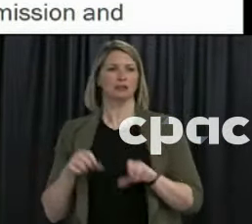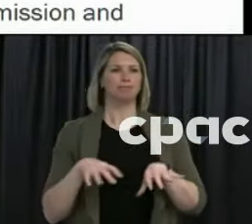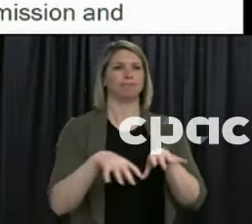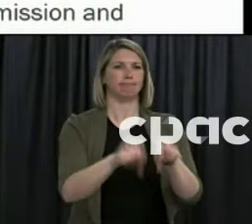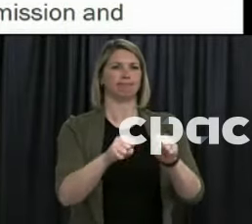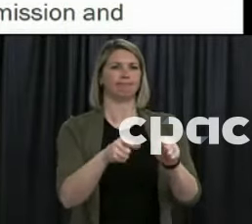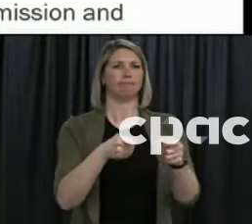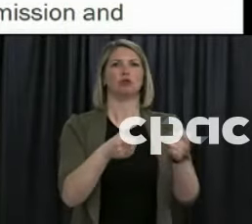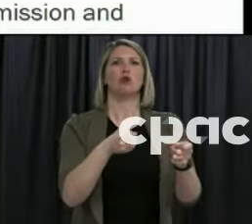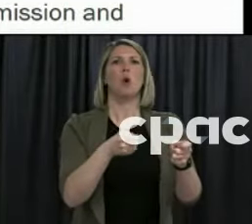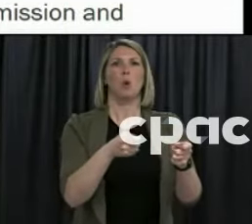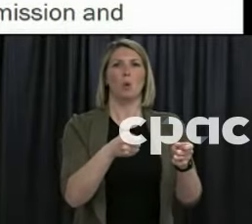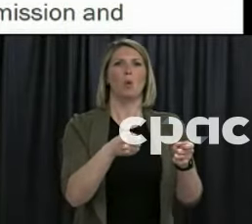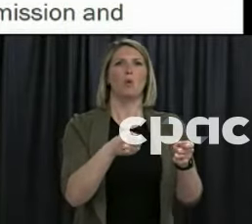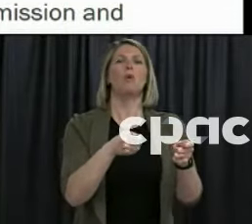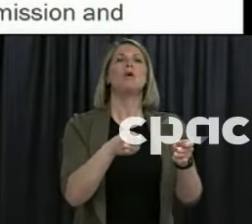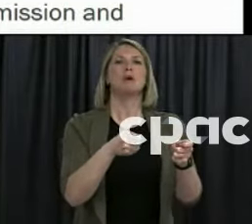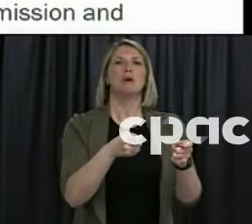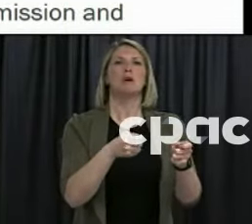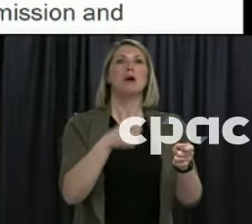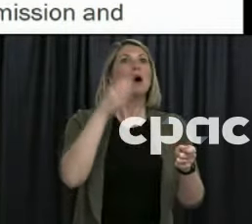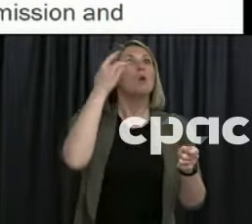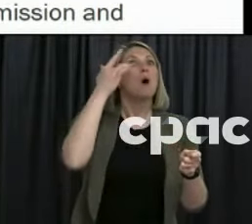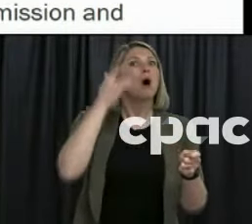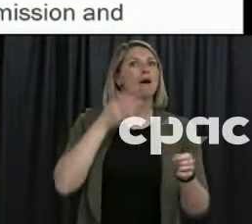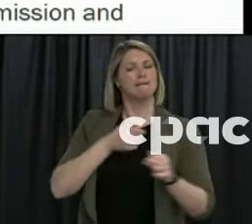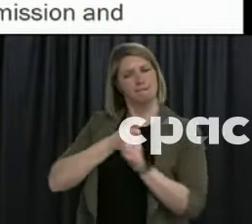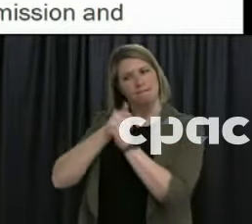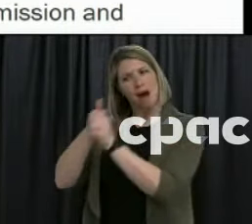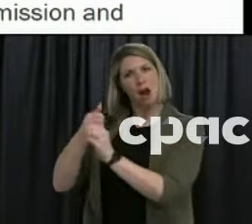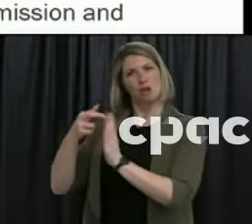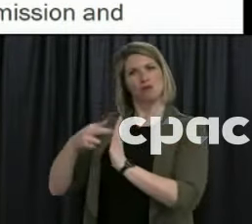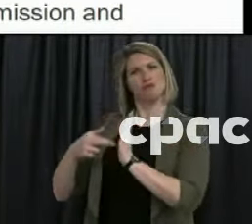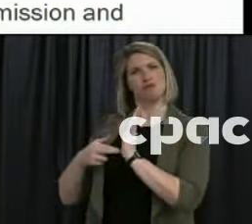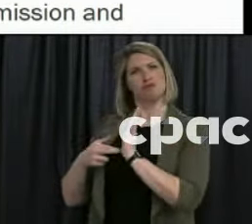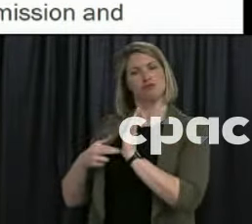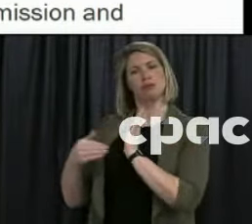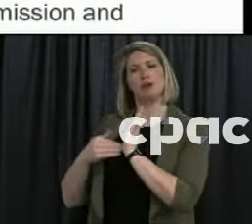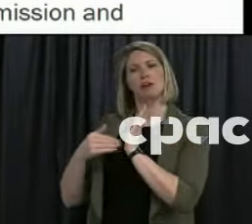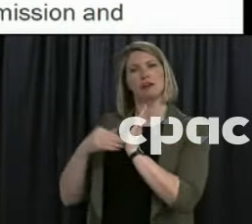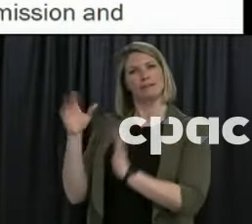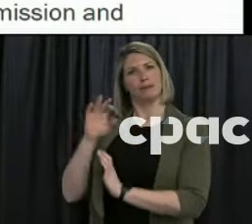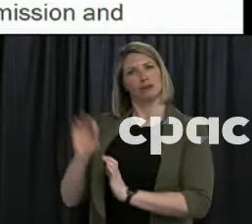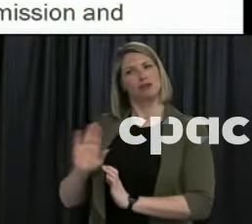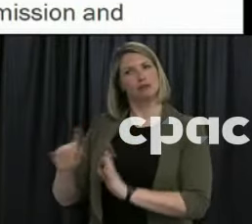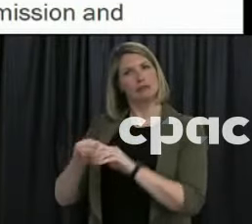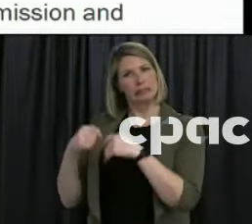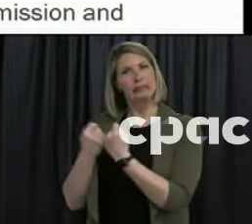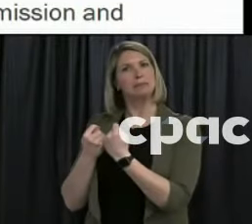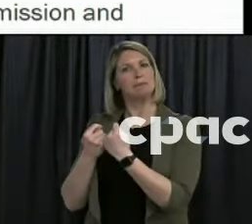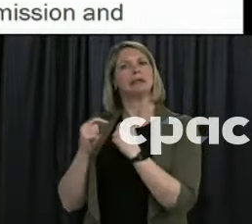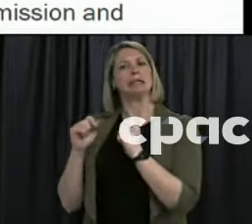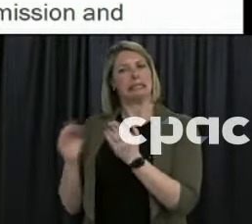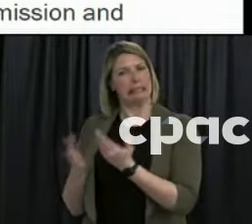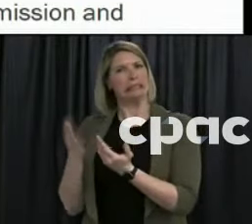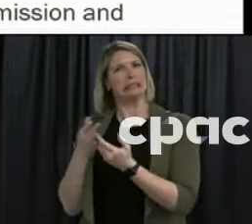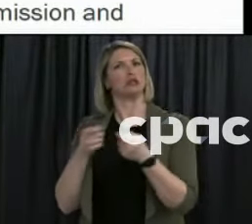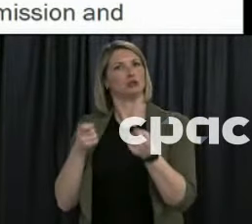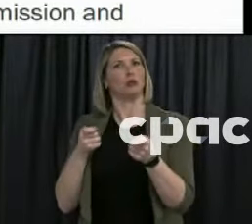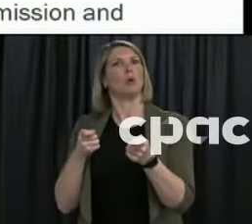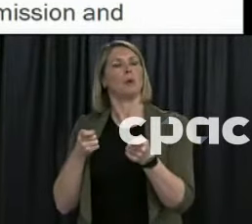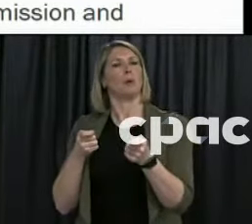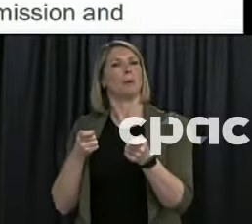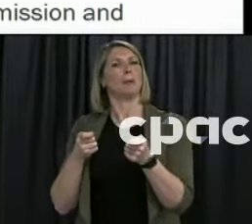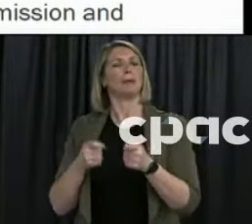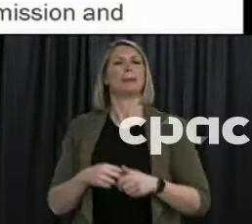can control it if we listen diligently to the advice from Dr. Fitzgerald and her team. And finally, just I